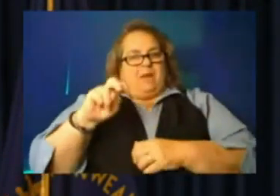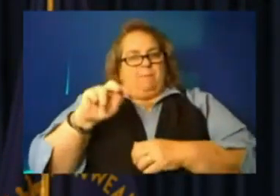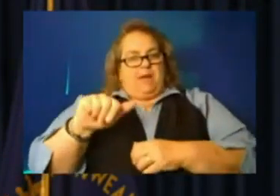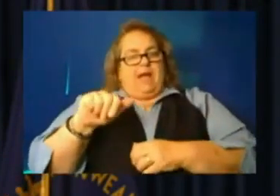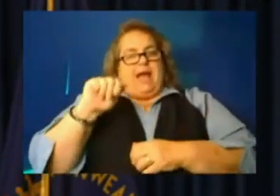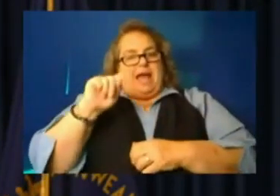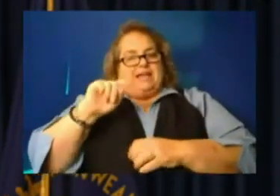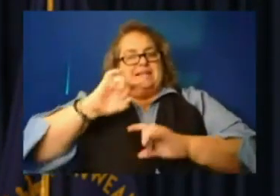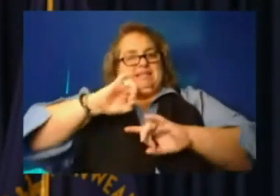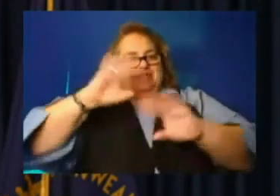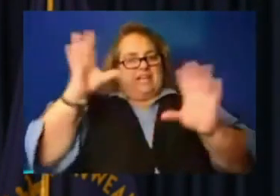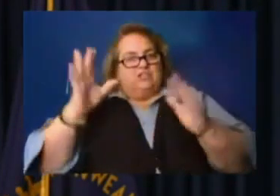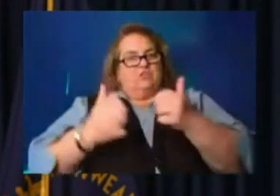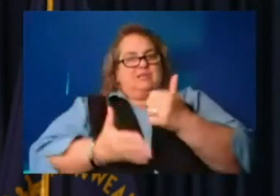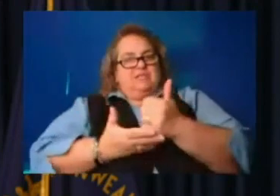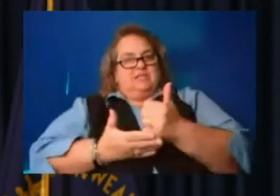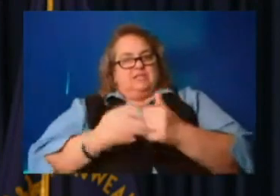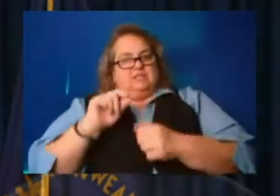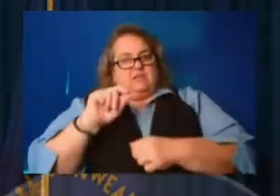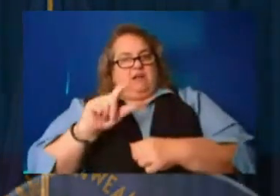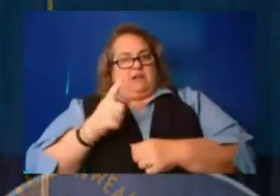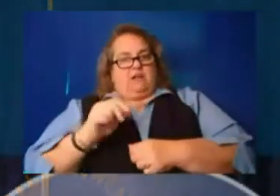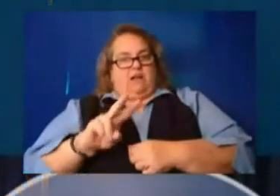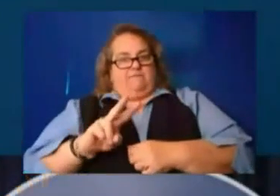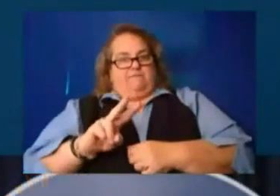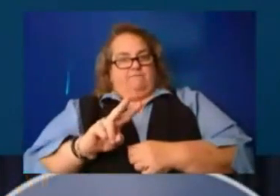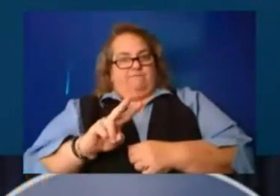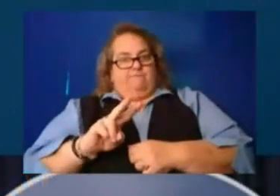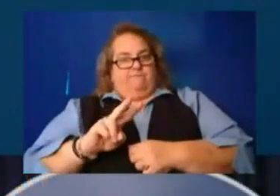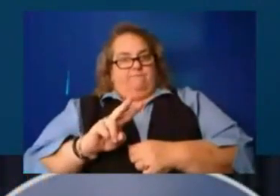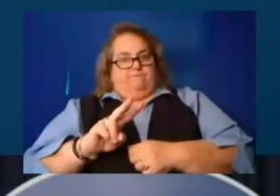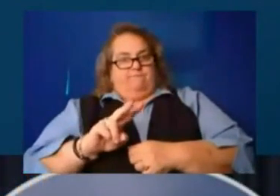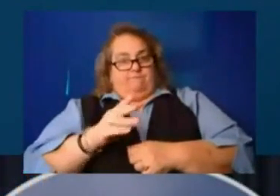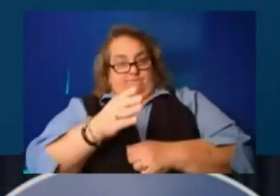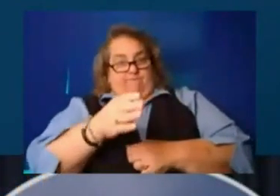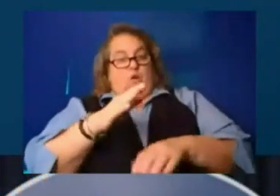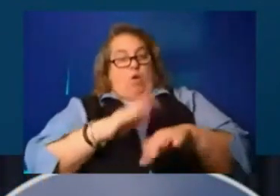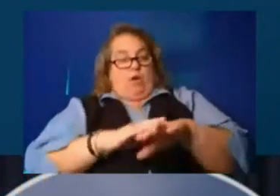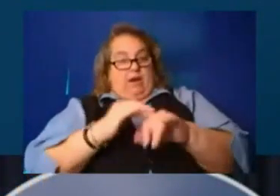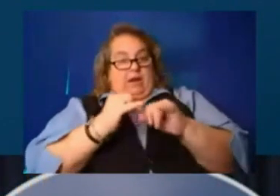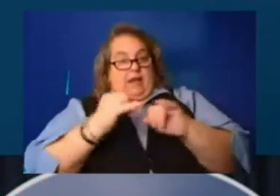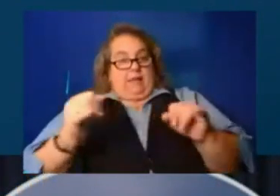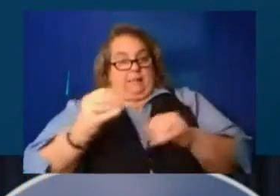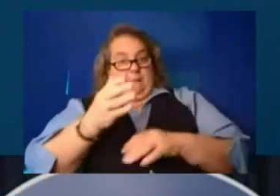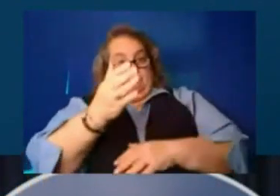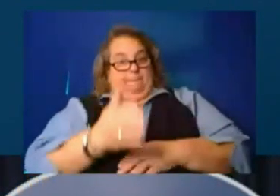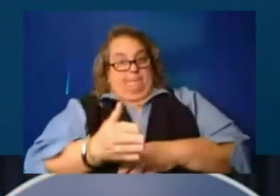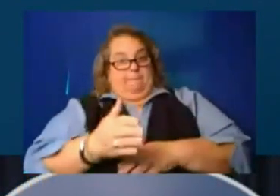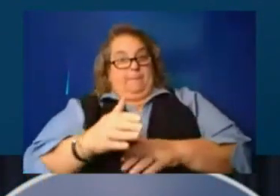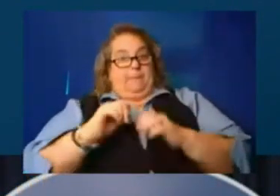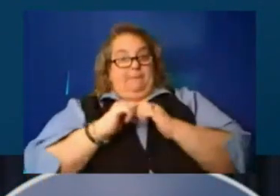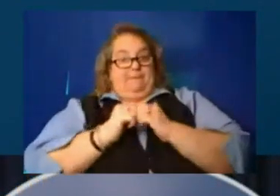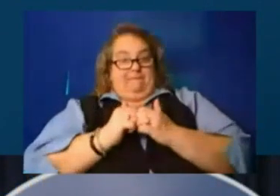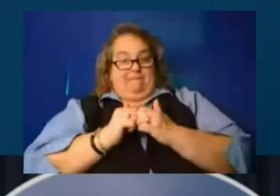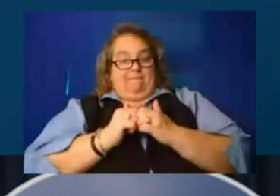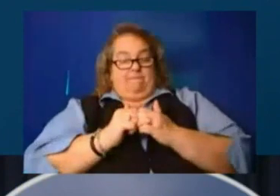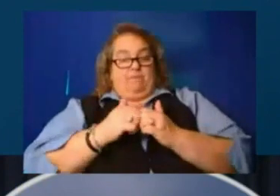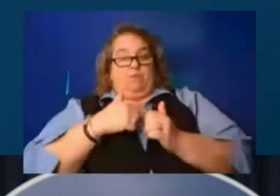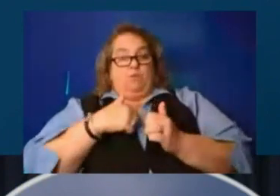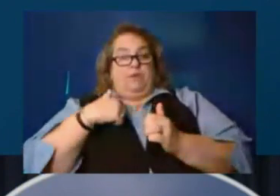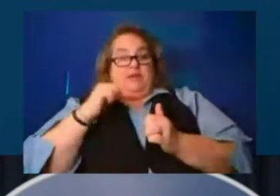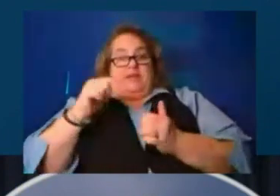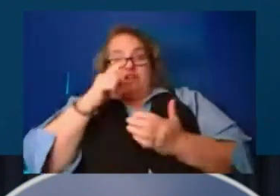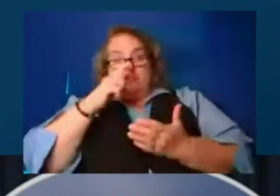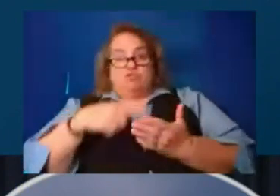this is online. The way that we are going to be able to check on folks